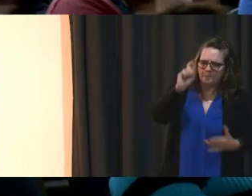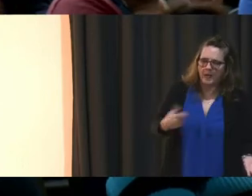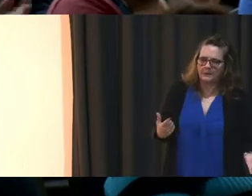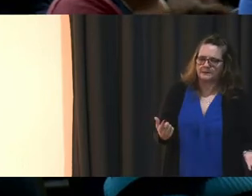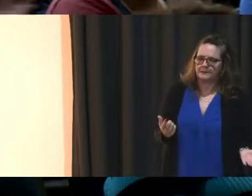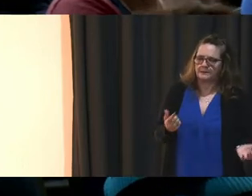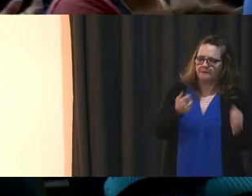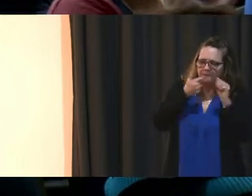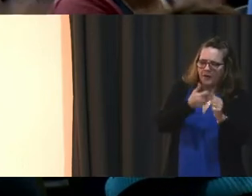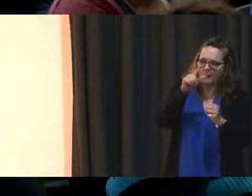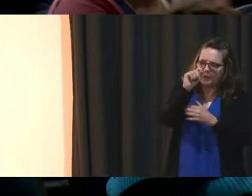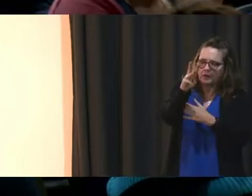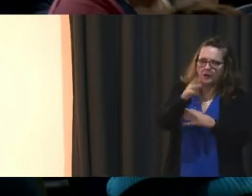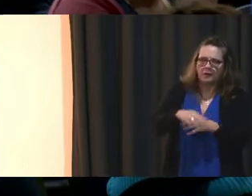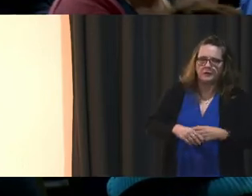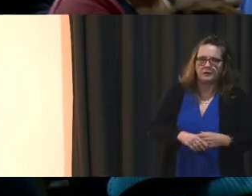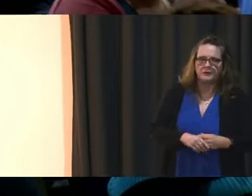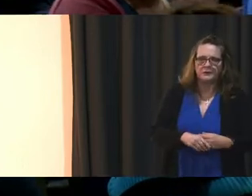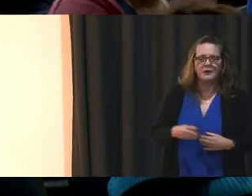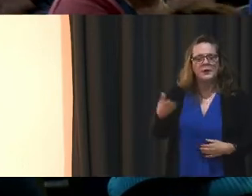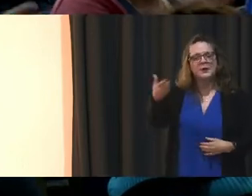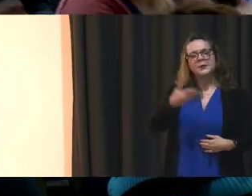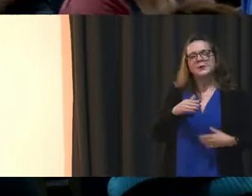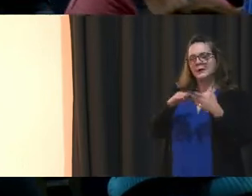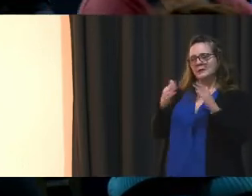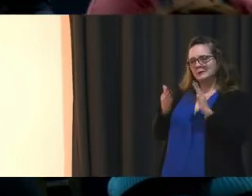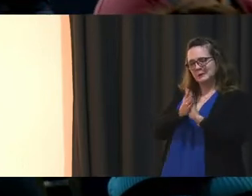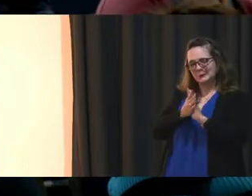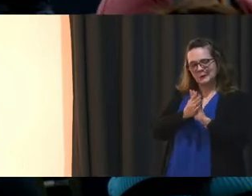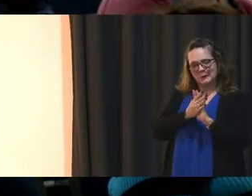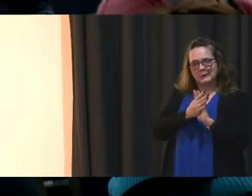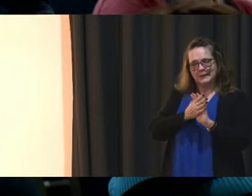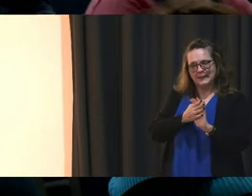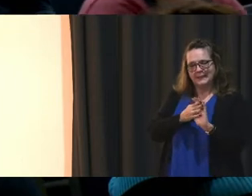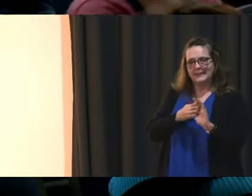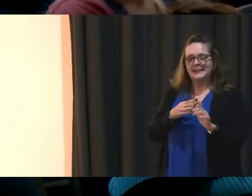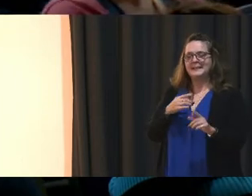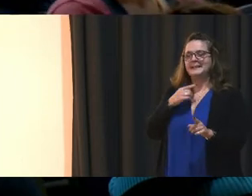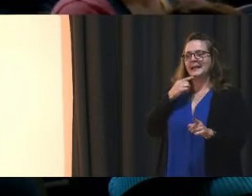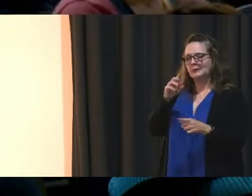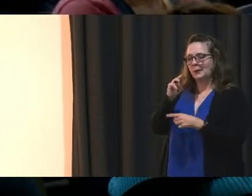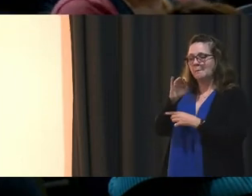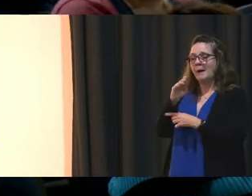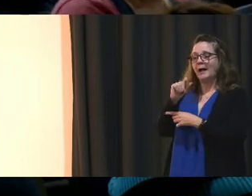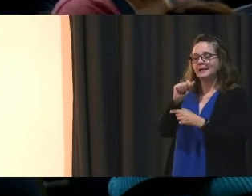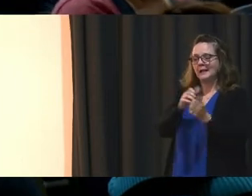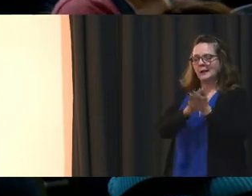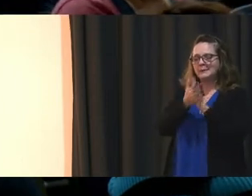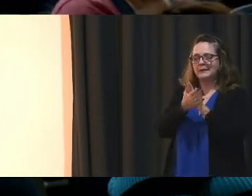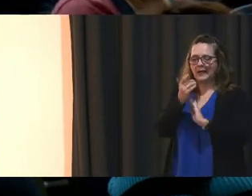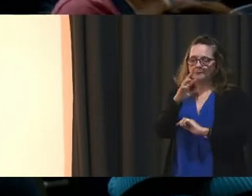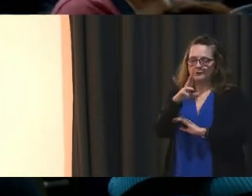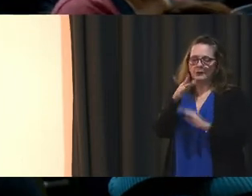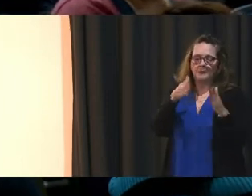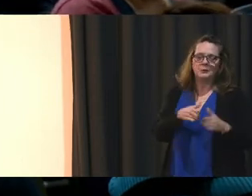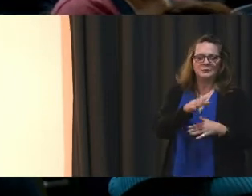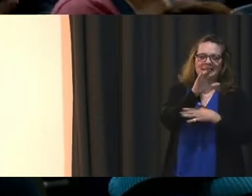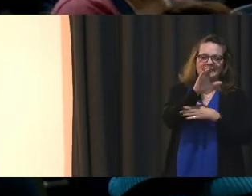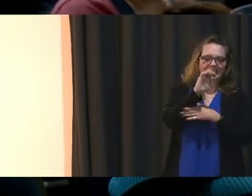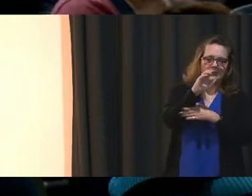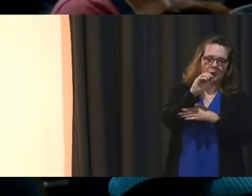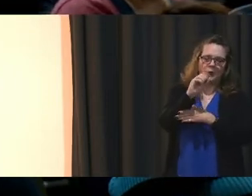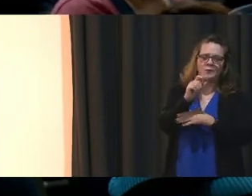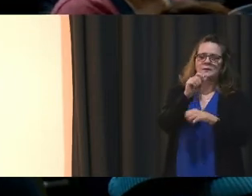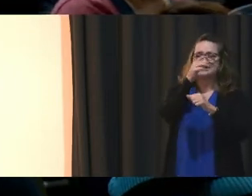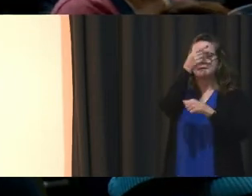Thank you, ma'am. So, welcome to the community. I will say to you what I said to Monica when she became chairperson or CEO. God